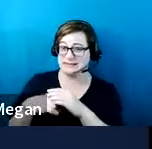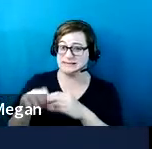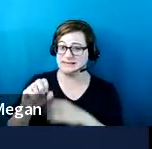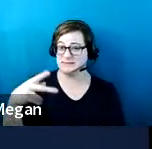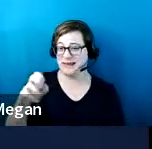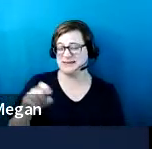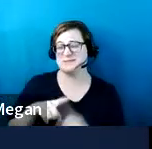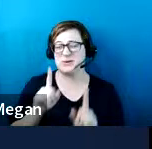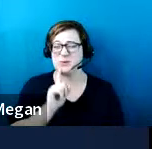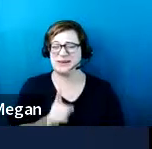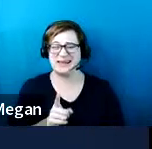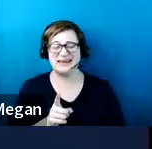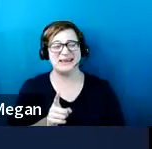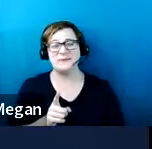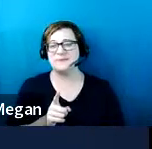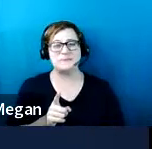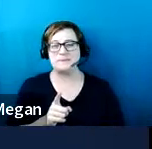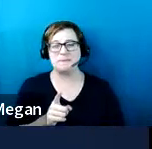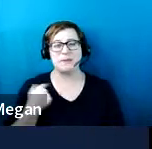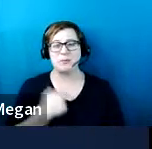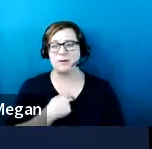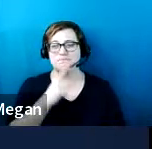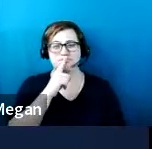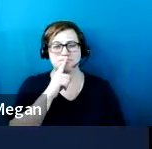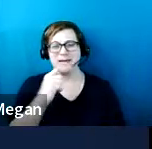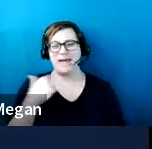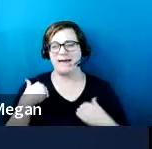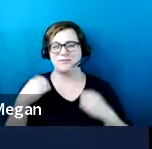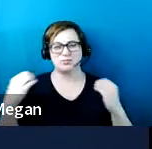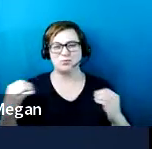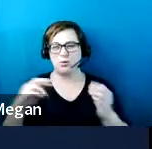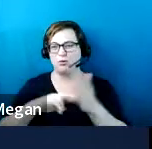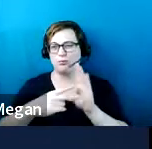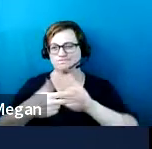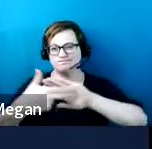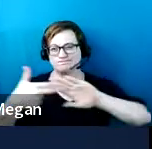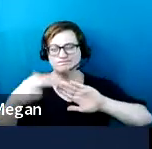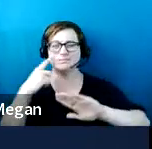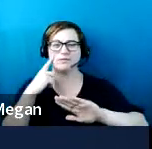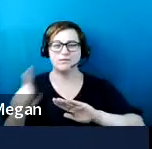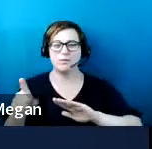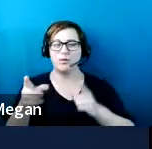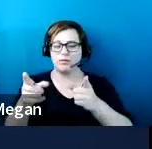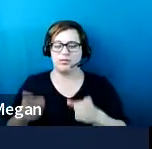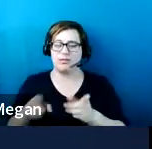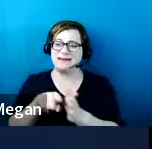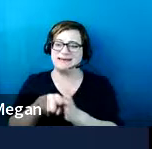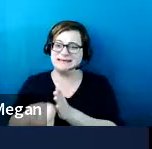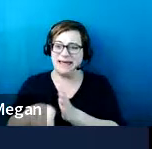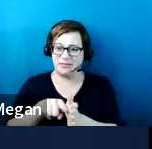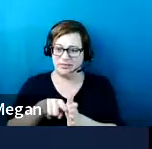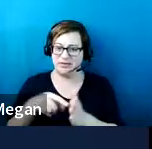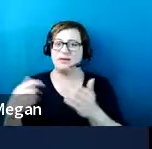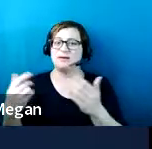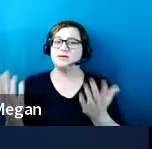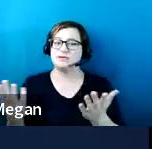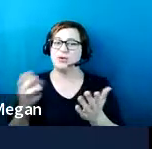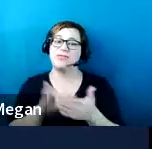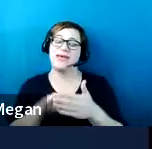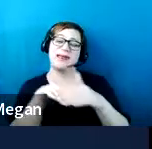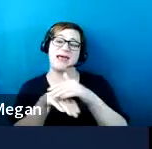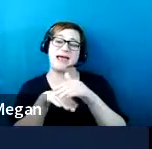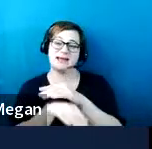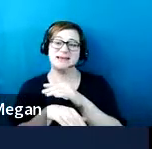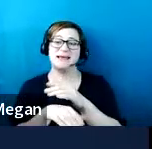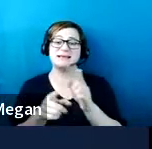parking space depth is not really defined. So the accessible space is really measured beyond the wheel